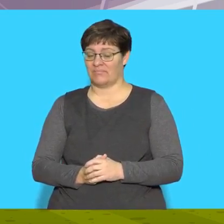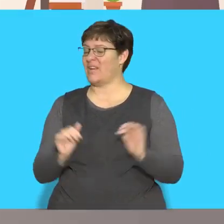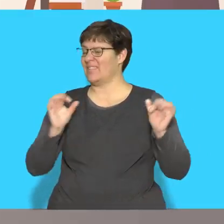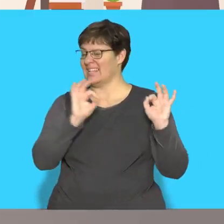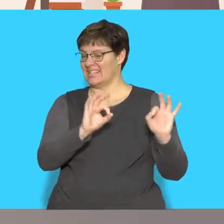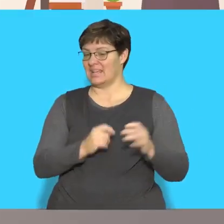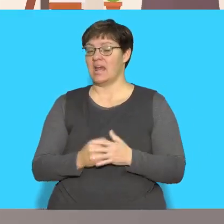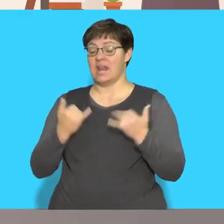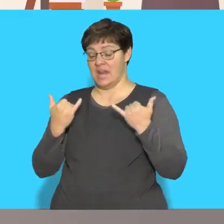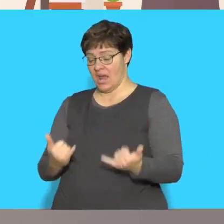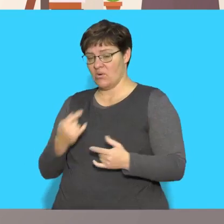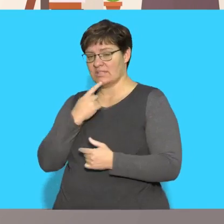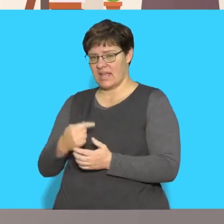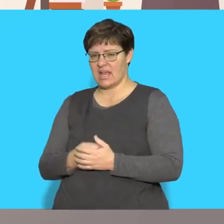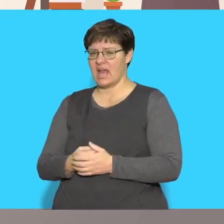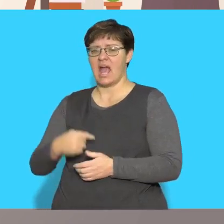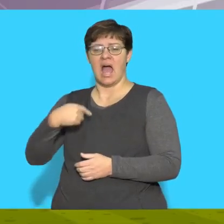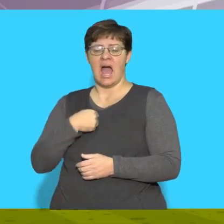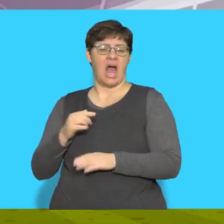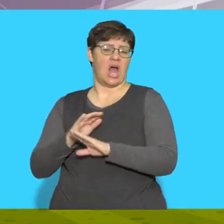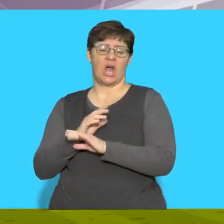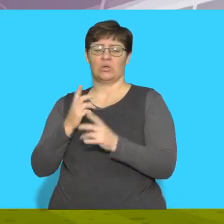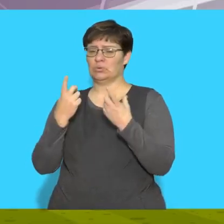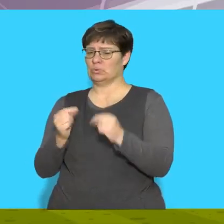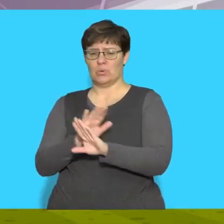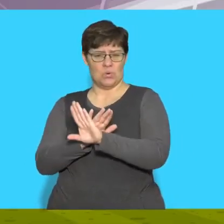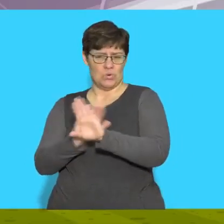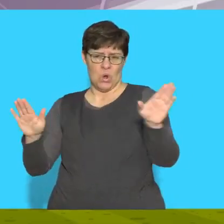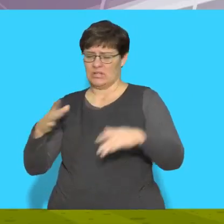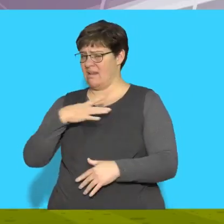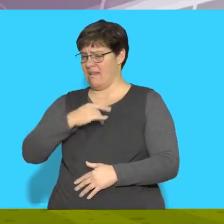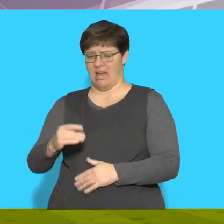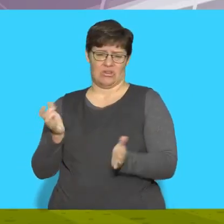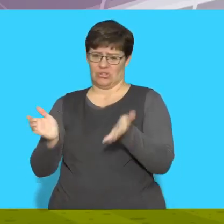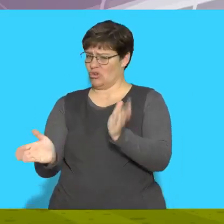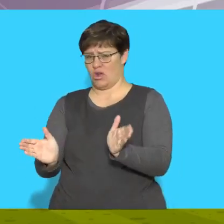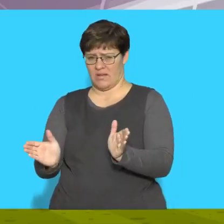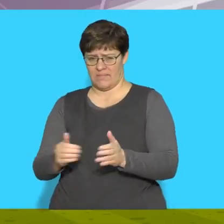Fantastic Now say I do not like soccer